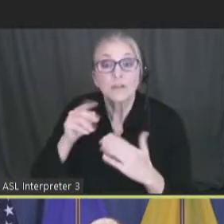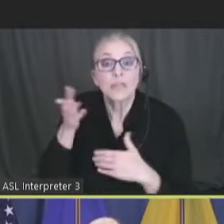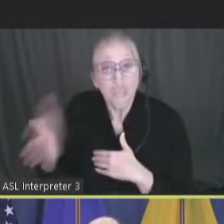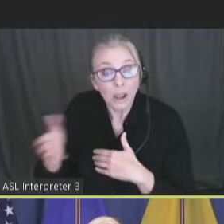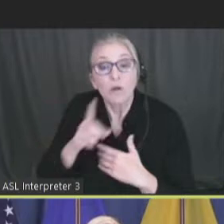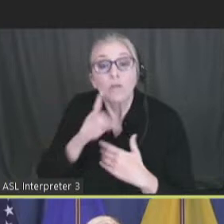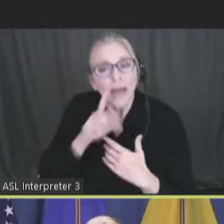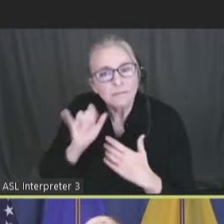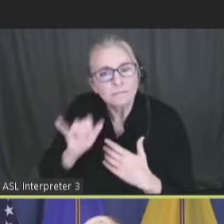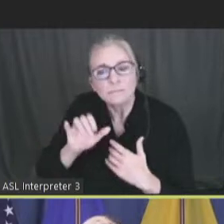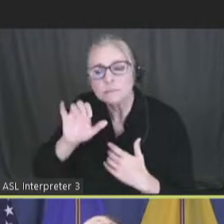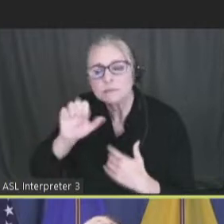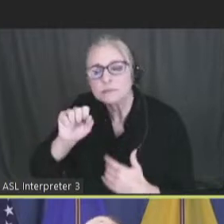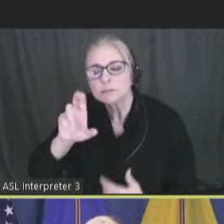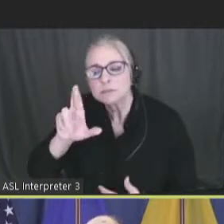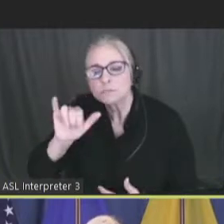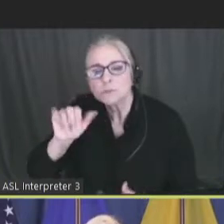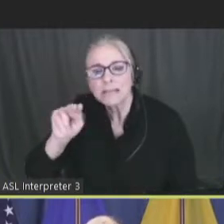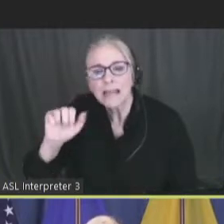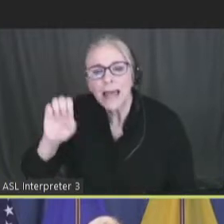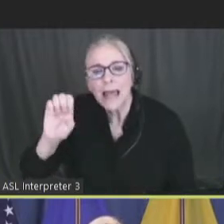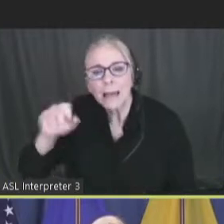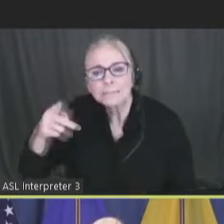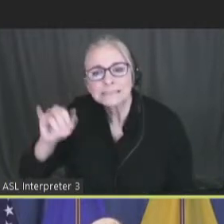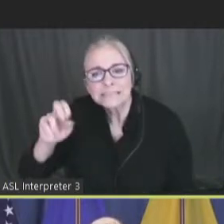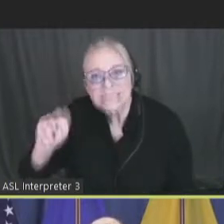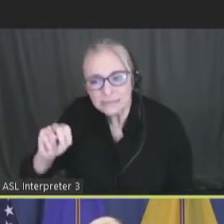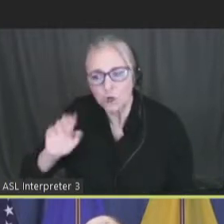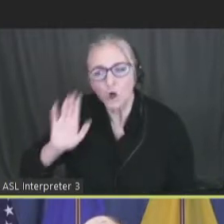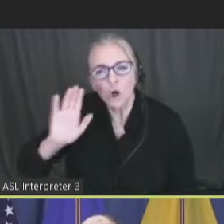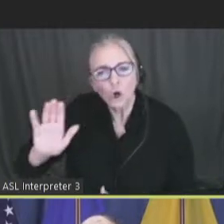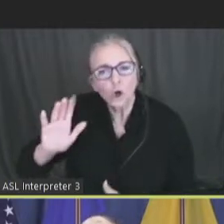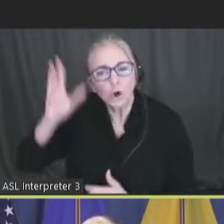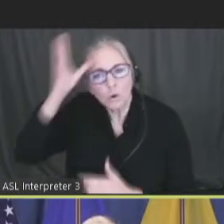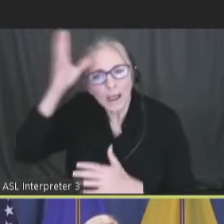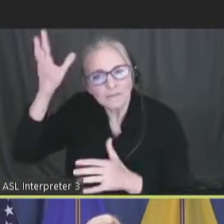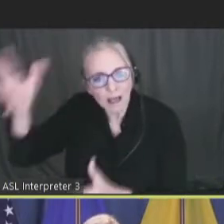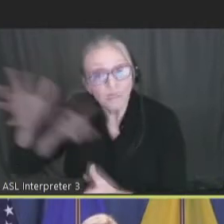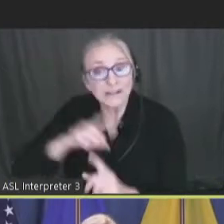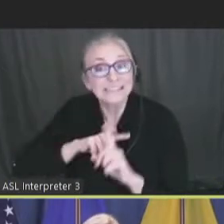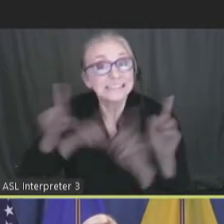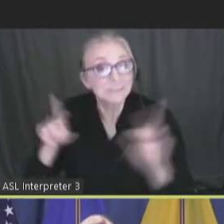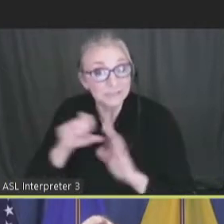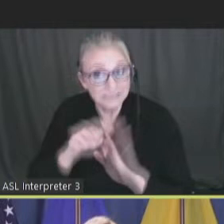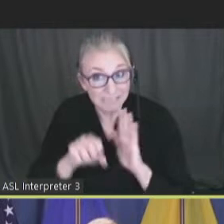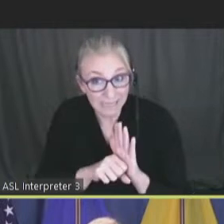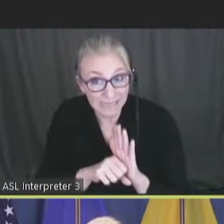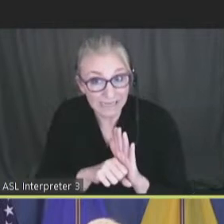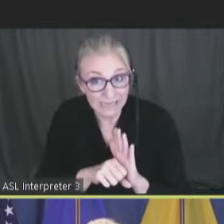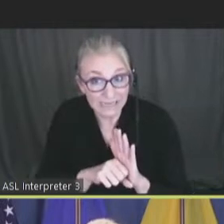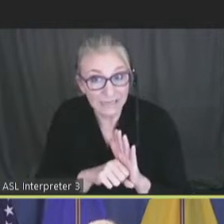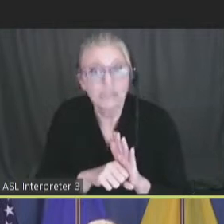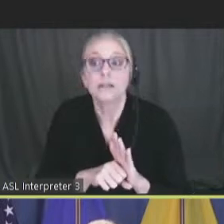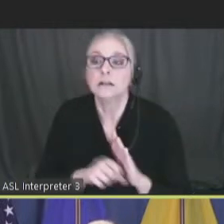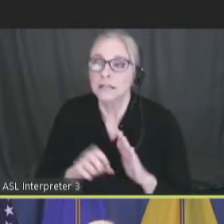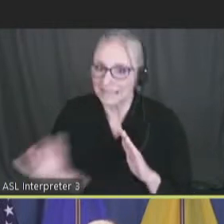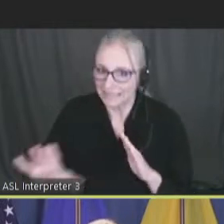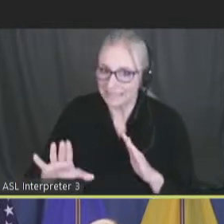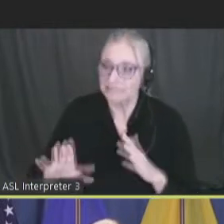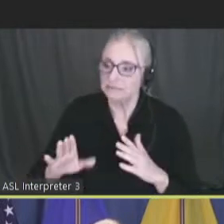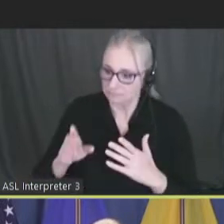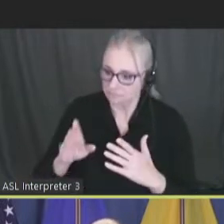had noticed that her grandfather in a different state would have been higher in